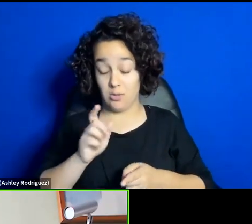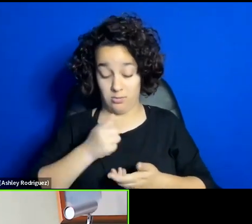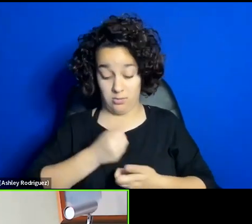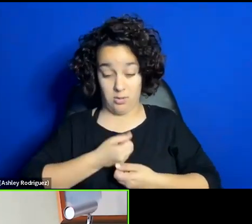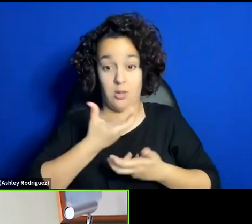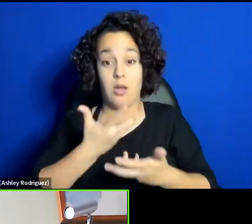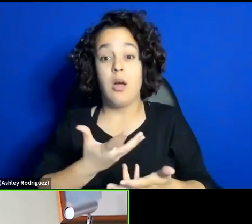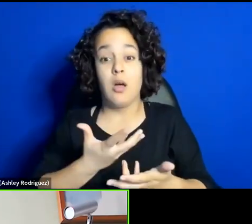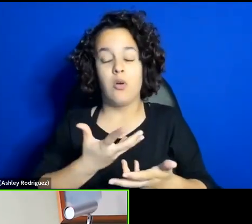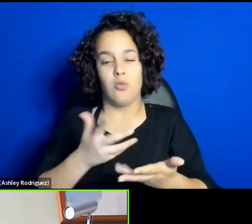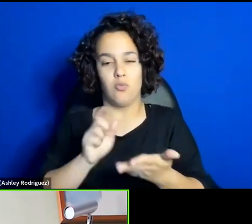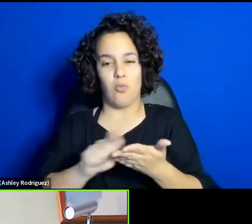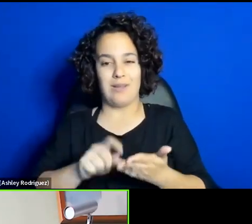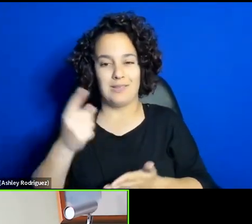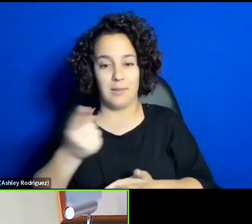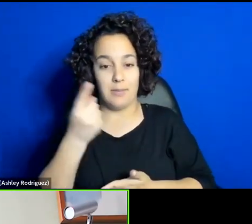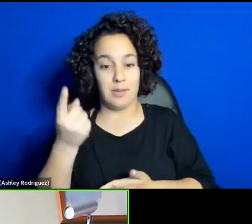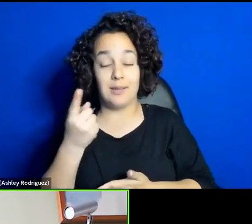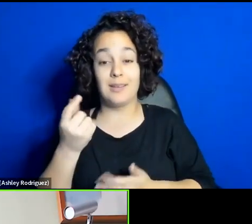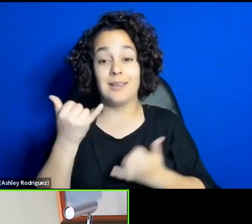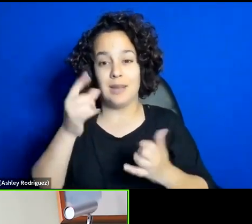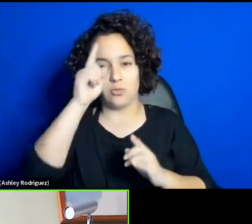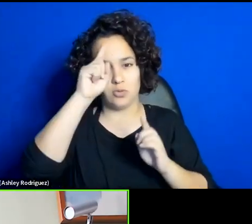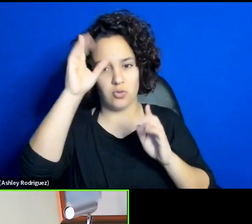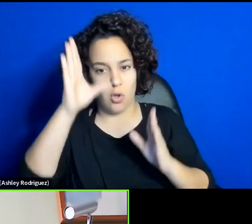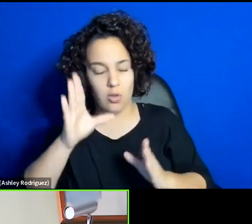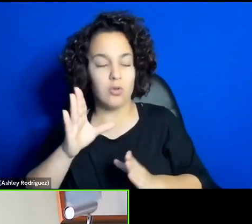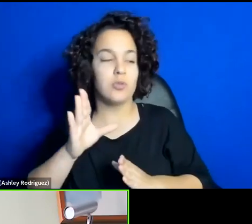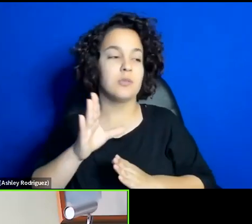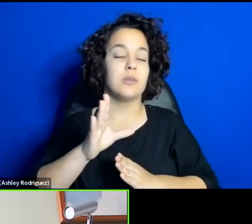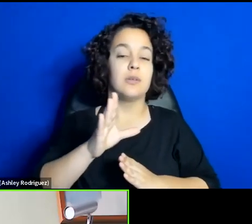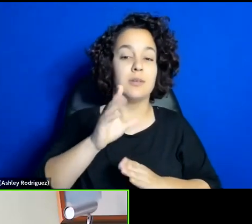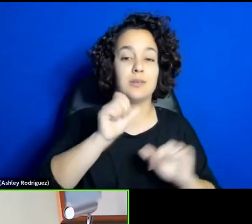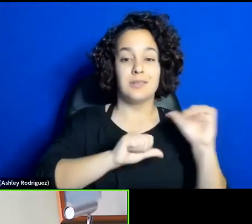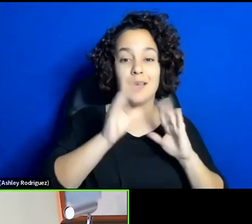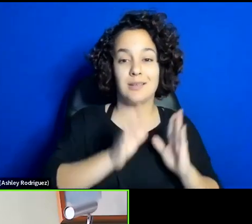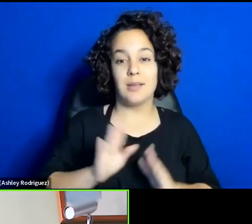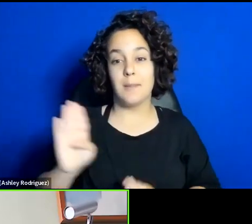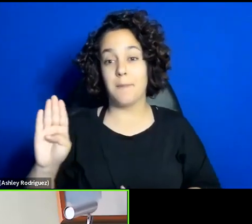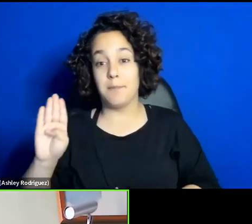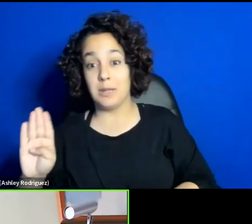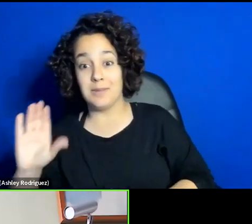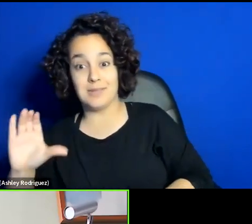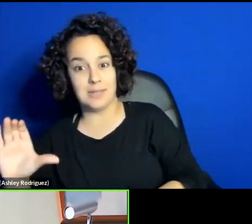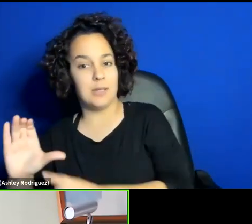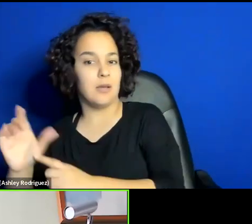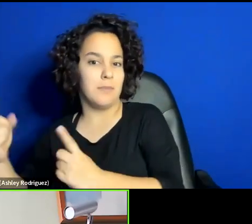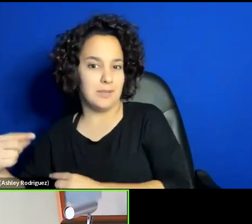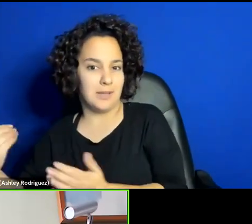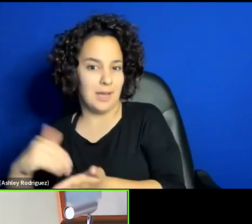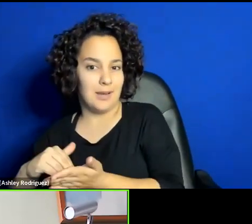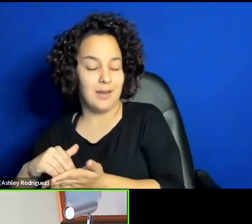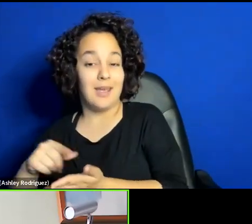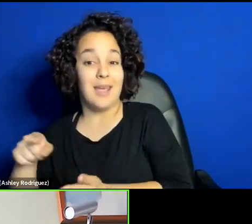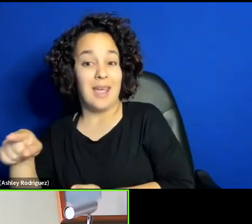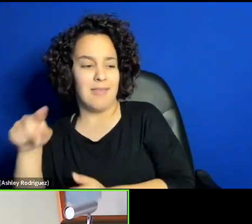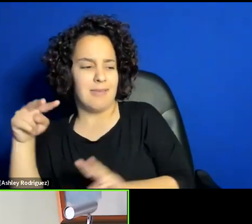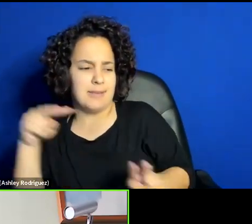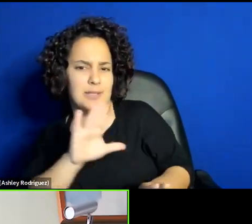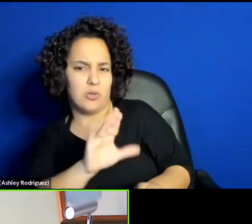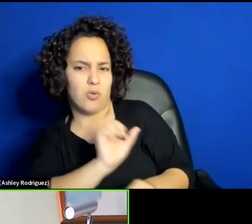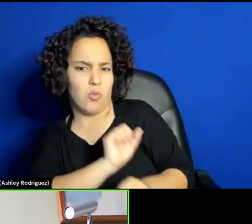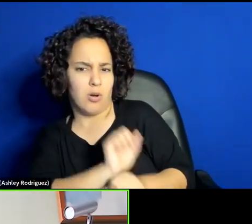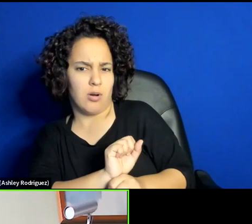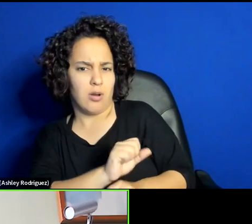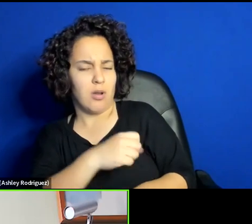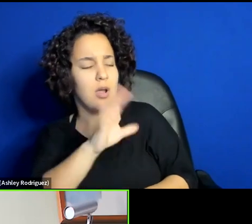experienced. Azad But then scholars, scientists, everyone come in, BBC comes in again, and they look at what you did. Azad And they